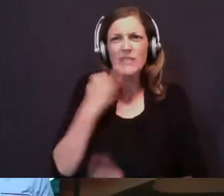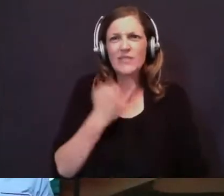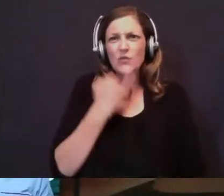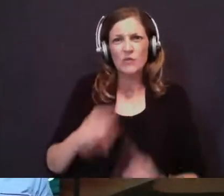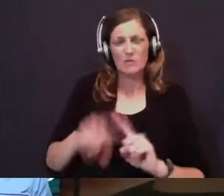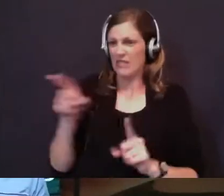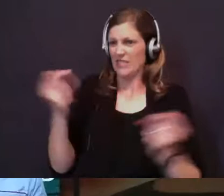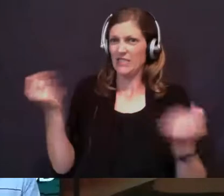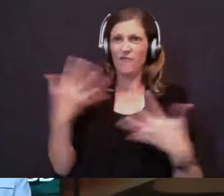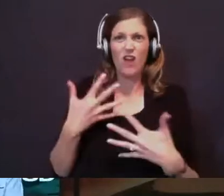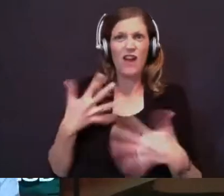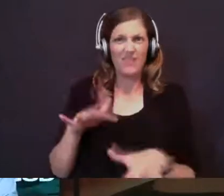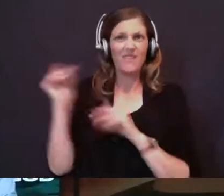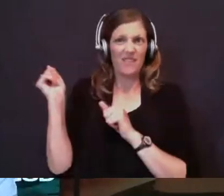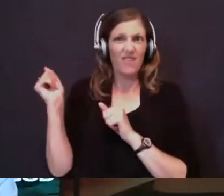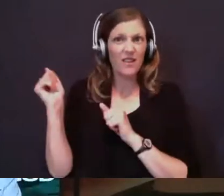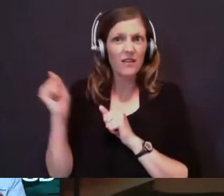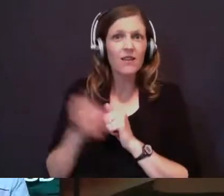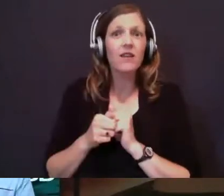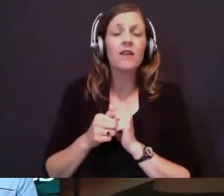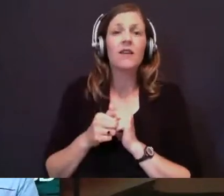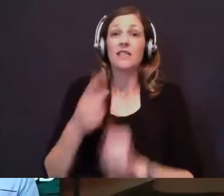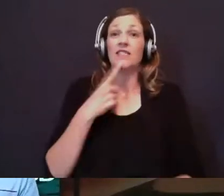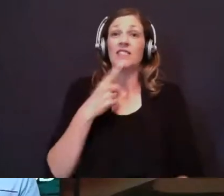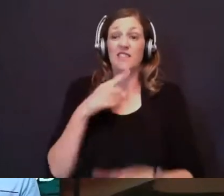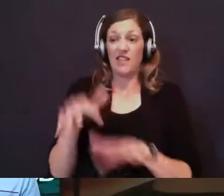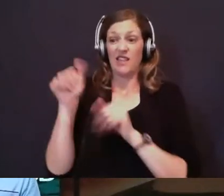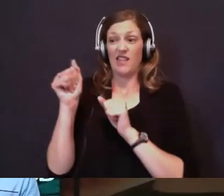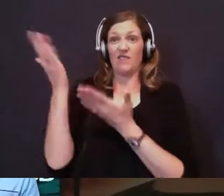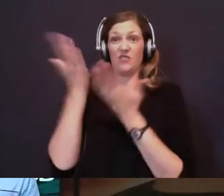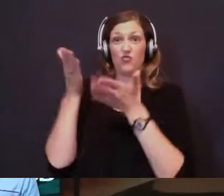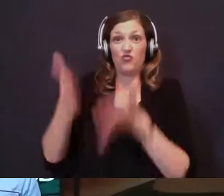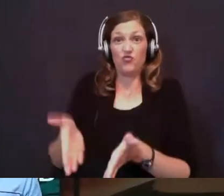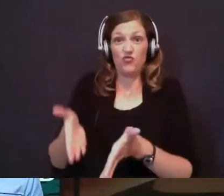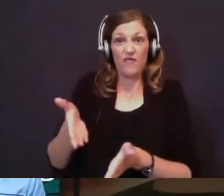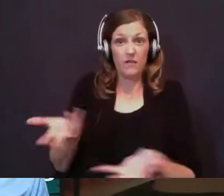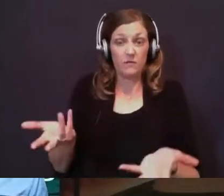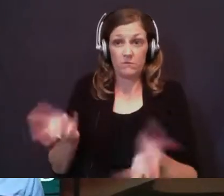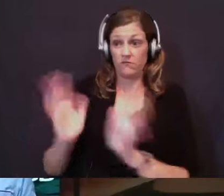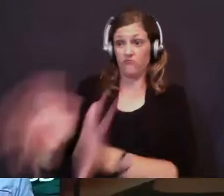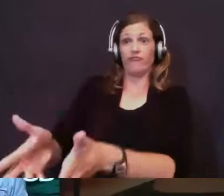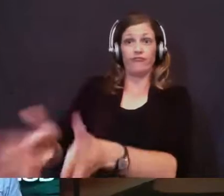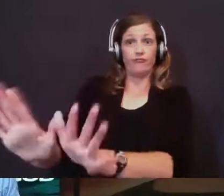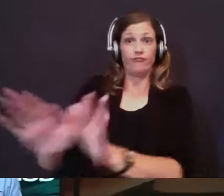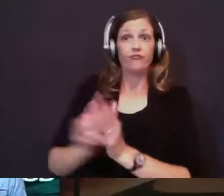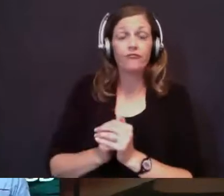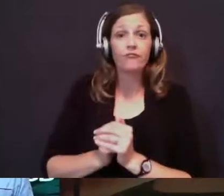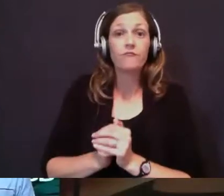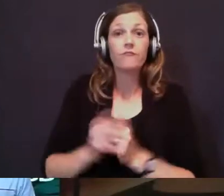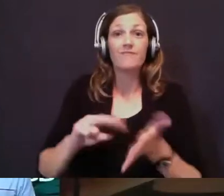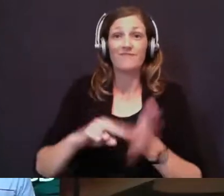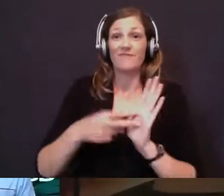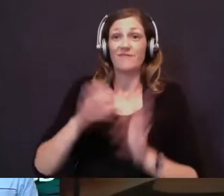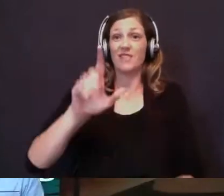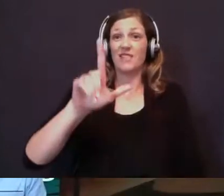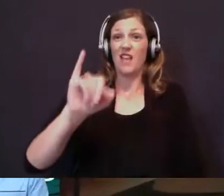leaving his post. In fact, it says that he leaves his servant there. That means that Elijah is done.